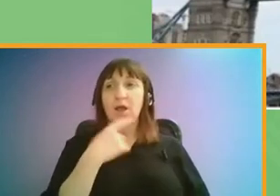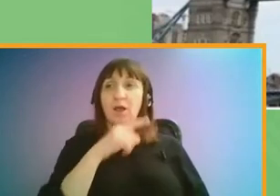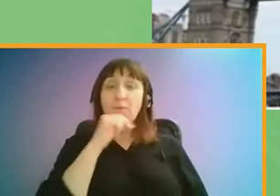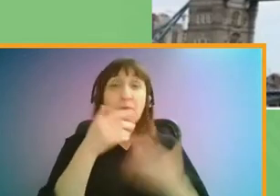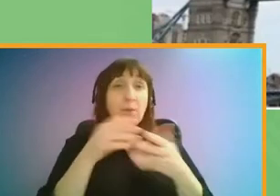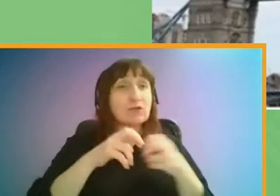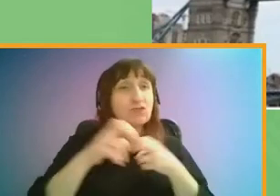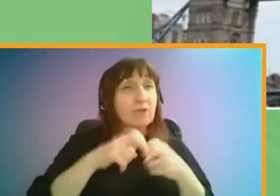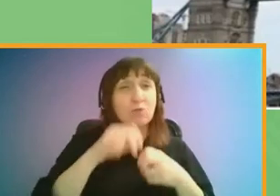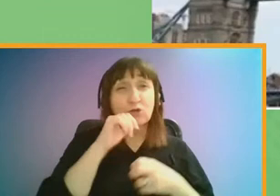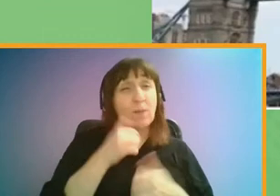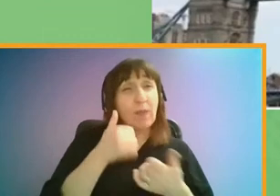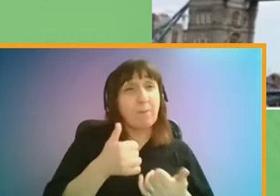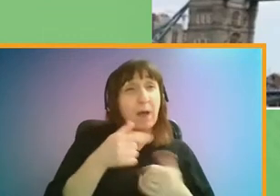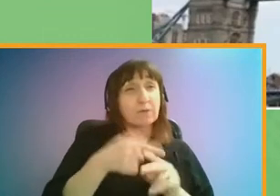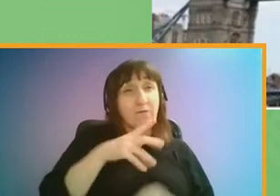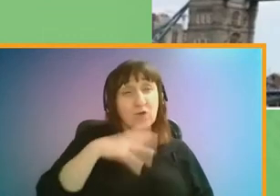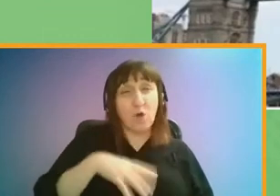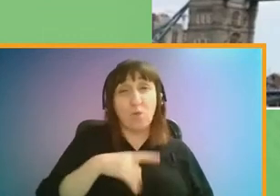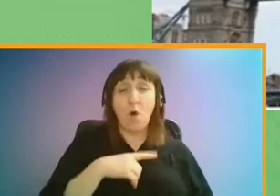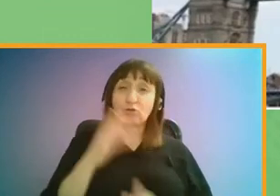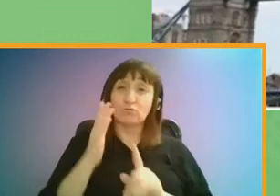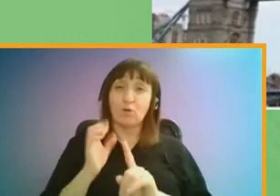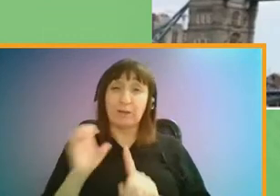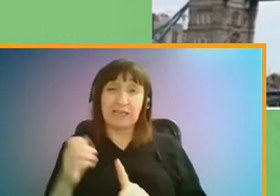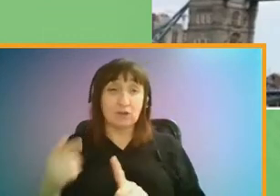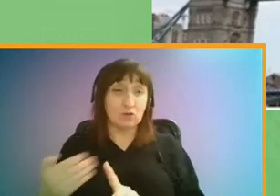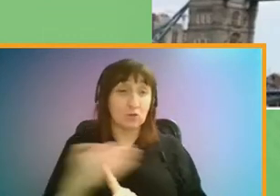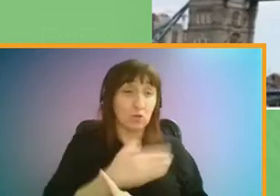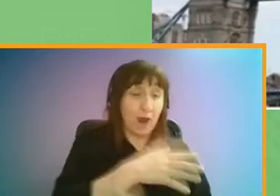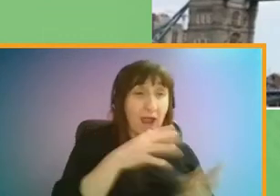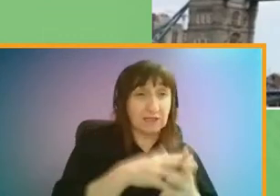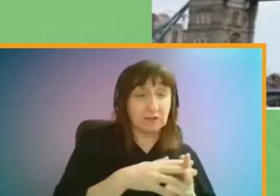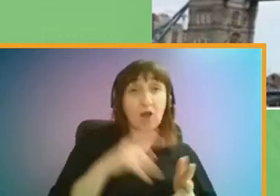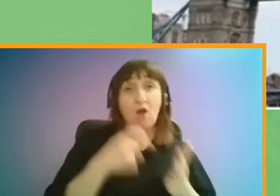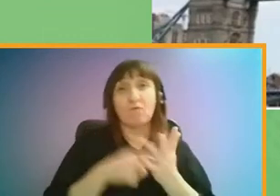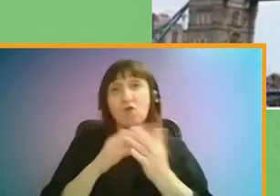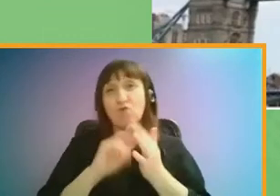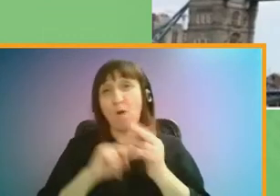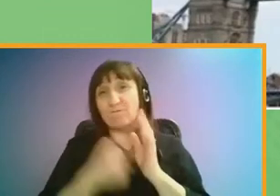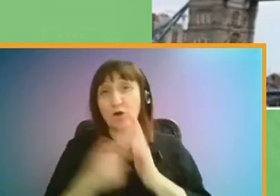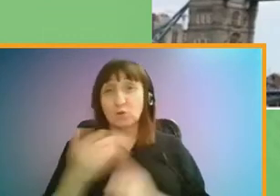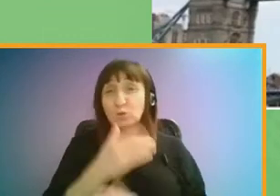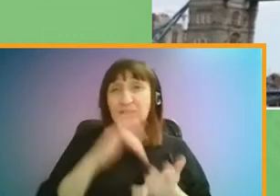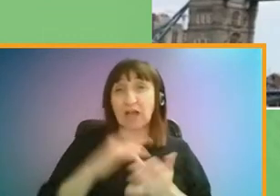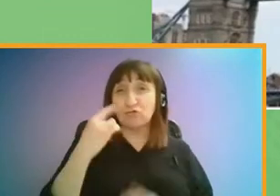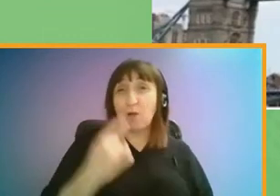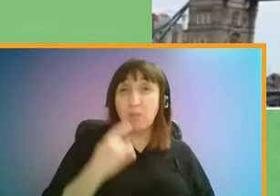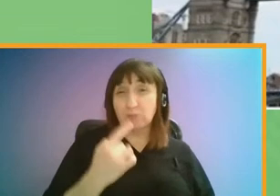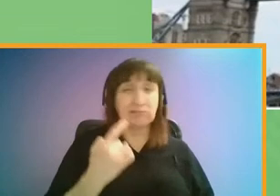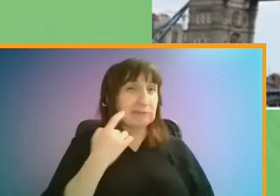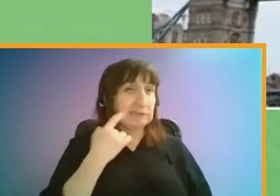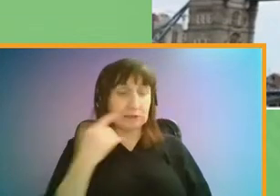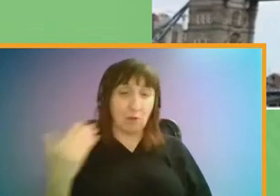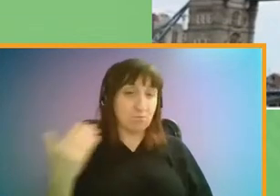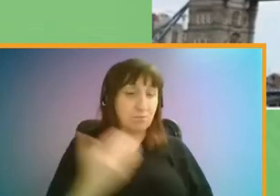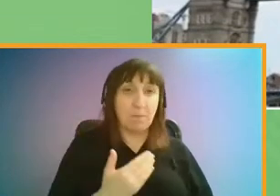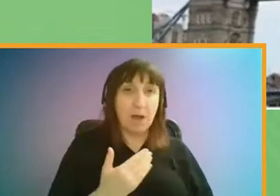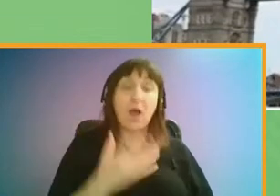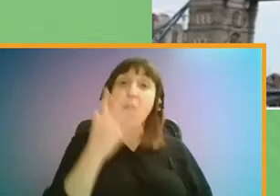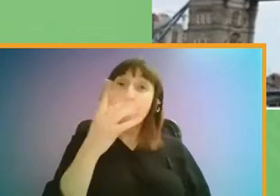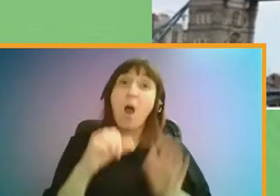And if you want to get from east to west, i.e. go from, say, Romford into central London, very easy. The big problem